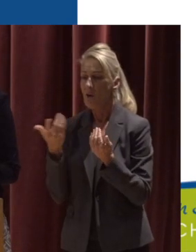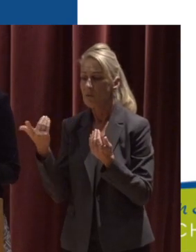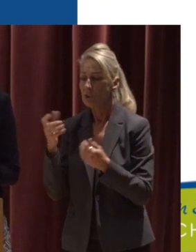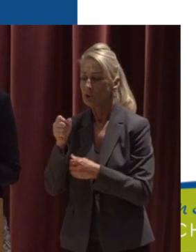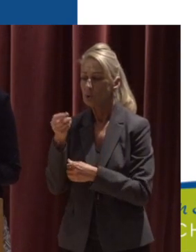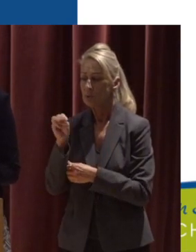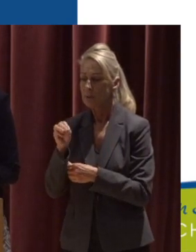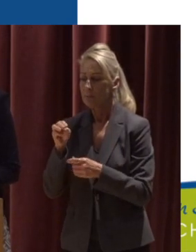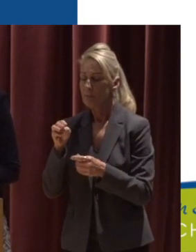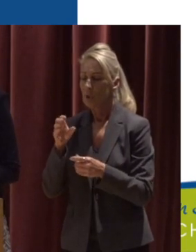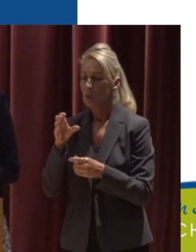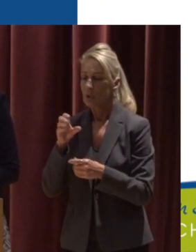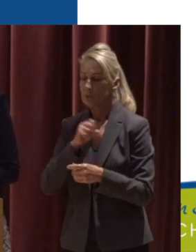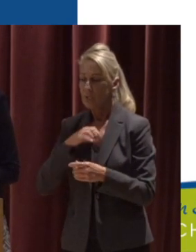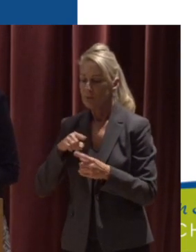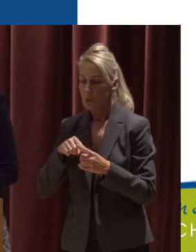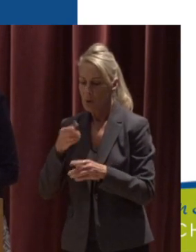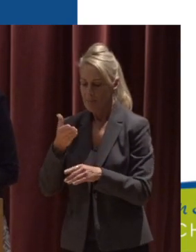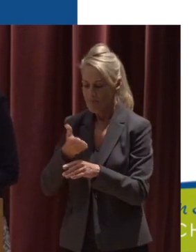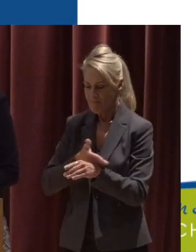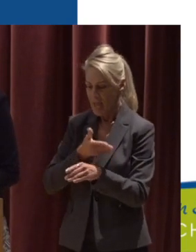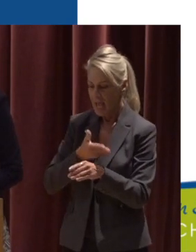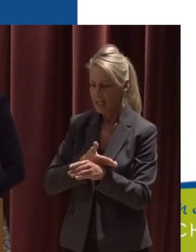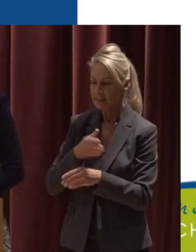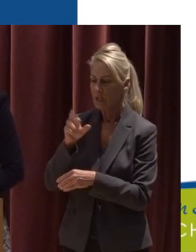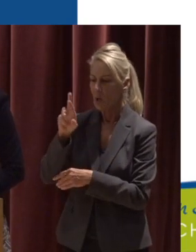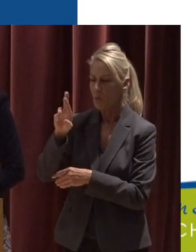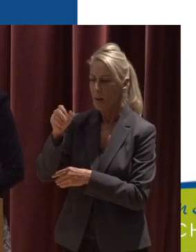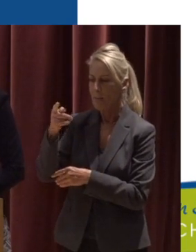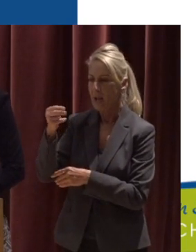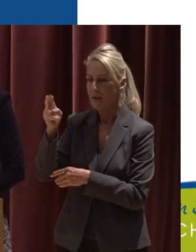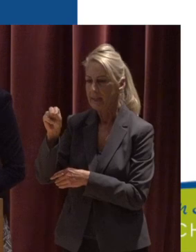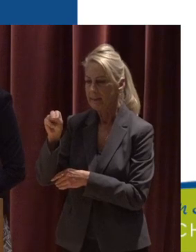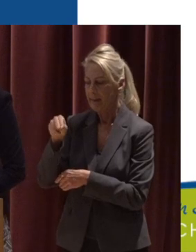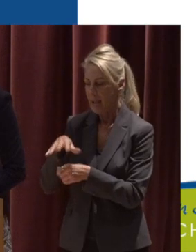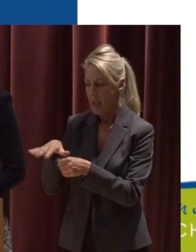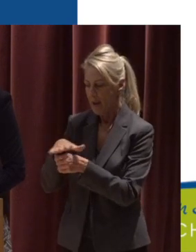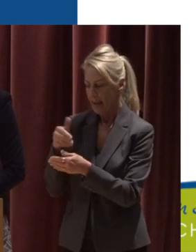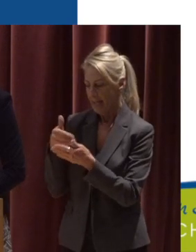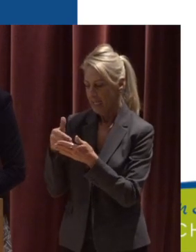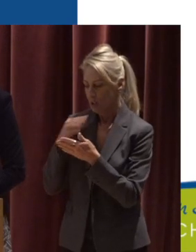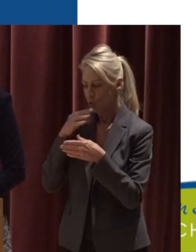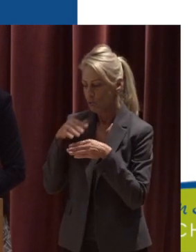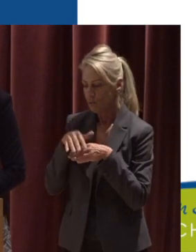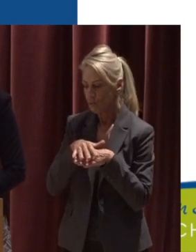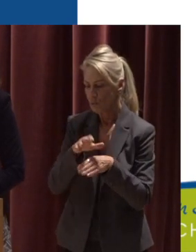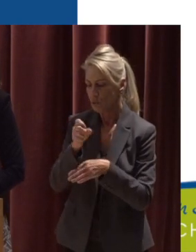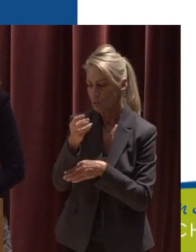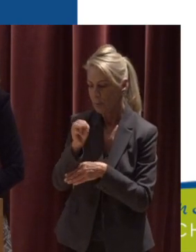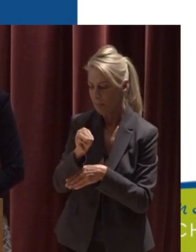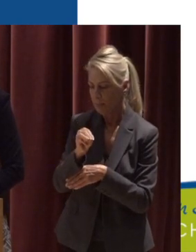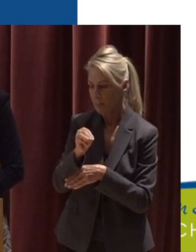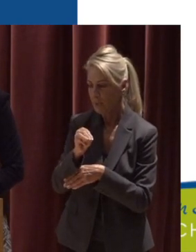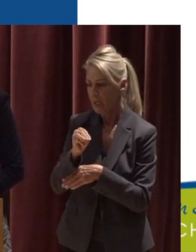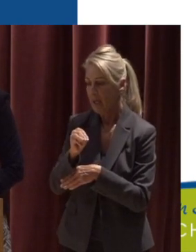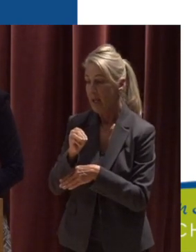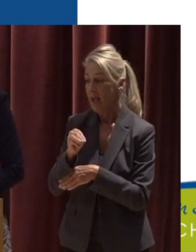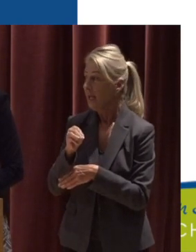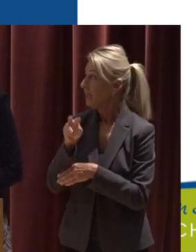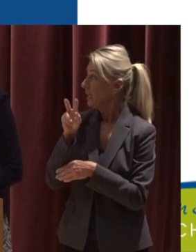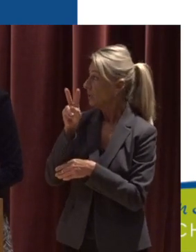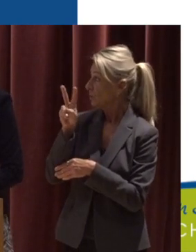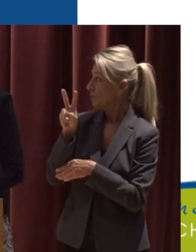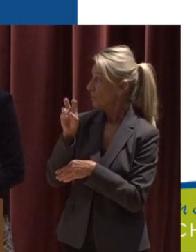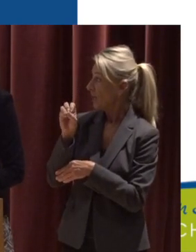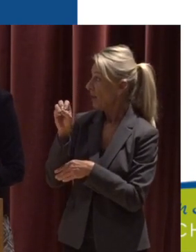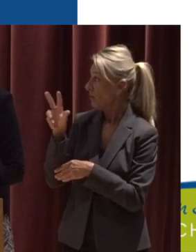to also be enhancing the riparian areas That are found next to a lot of these streams And in 2003, they took that goal one step further By